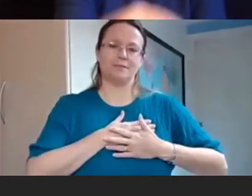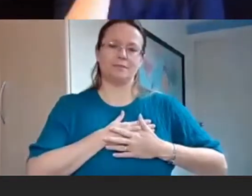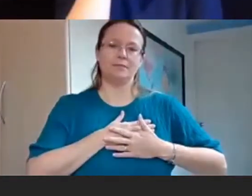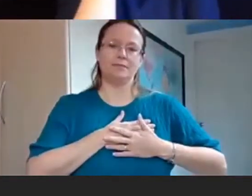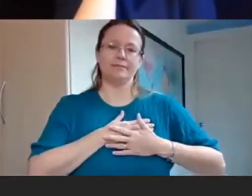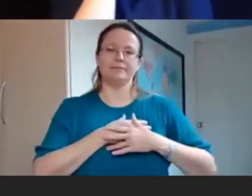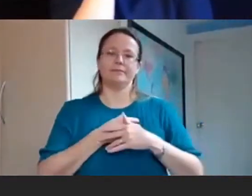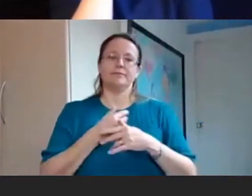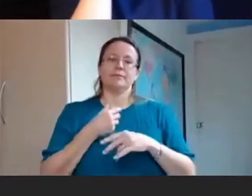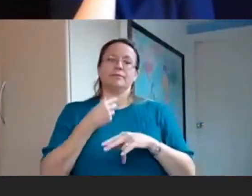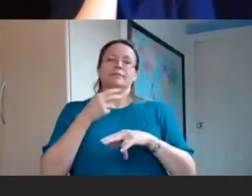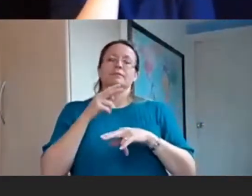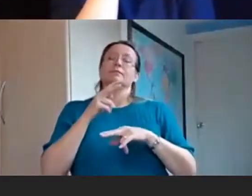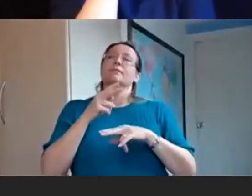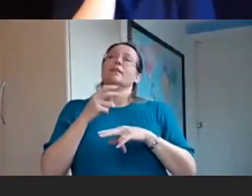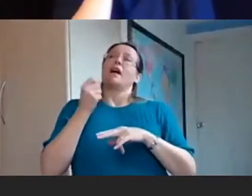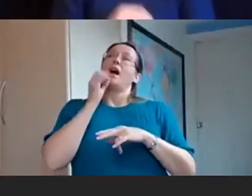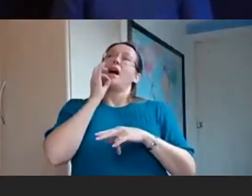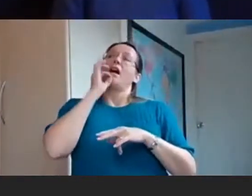dark and ask Jesus to save me from myself.